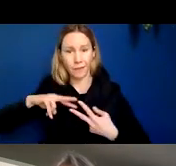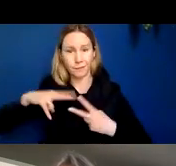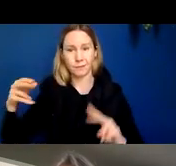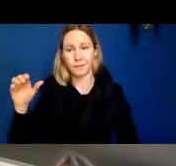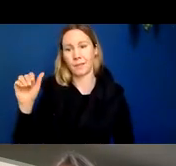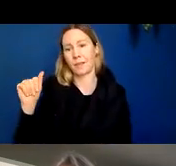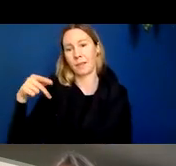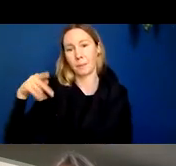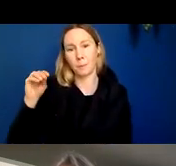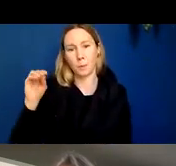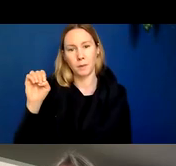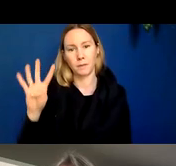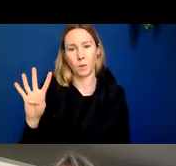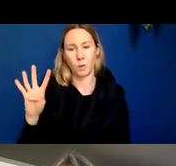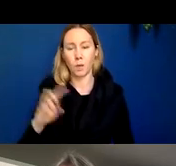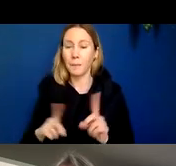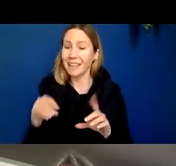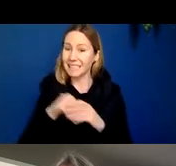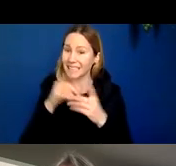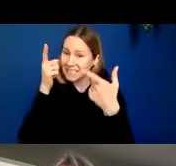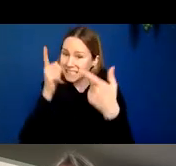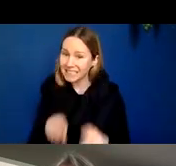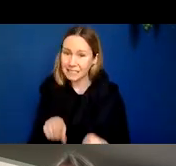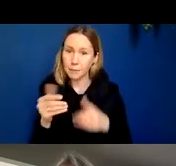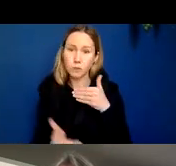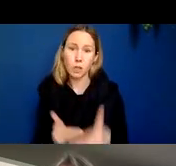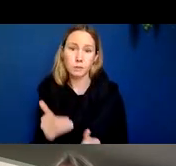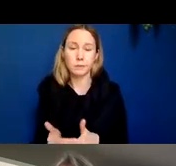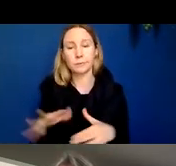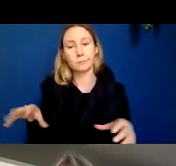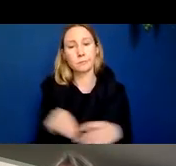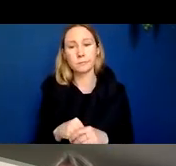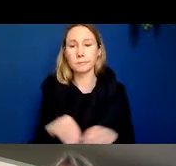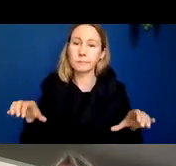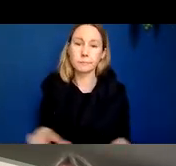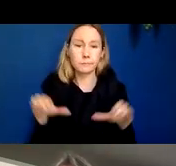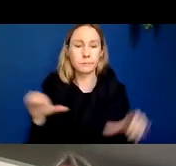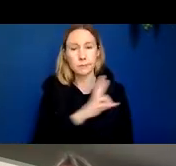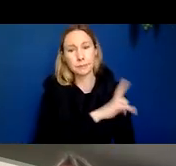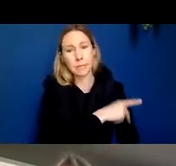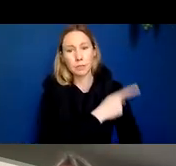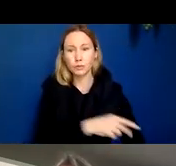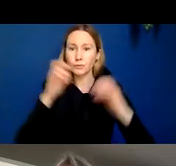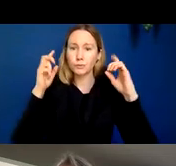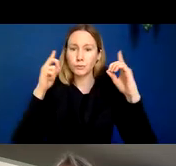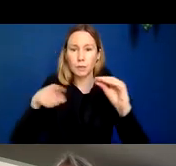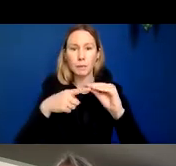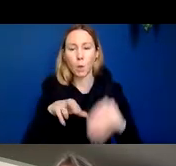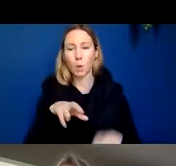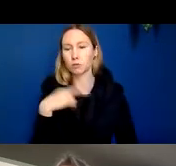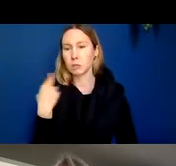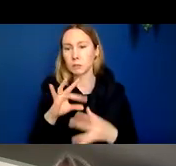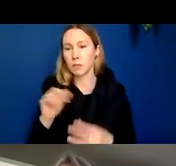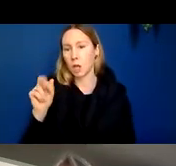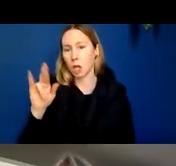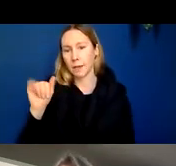they included in the consent process active patient education about their increased risk of ARIA and